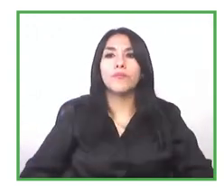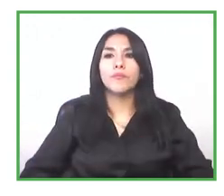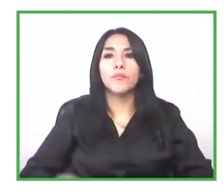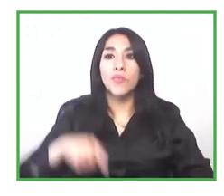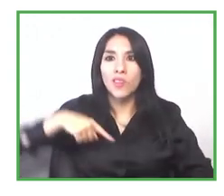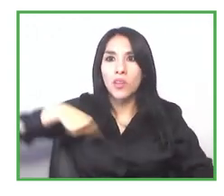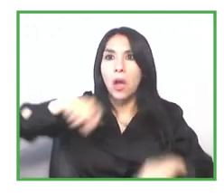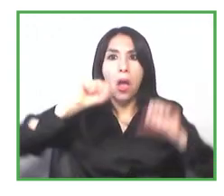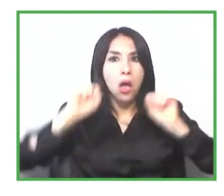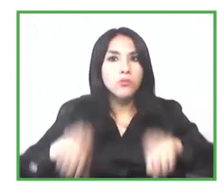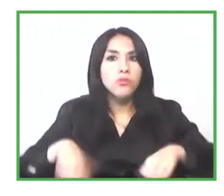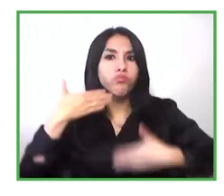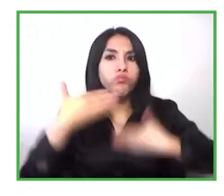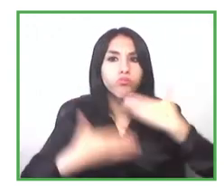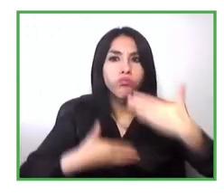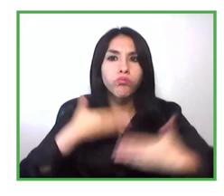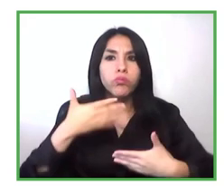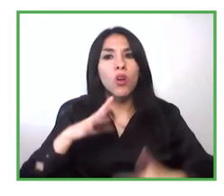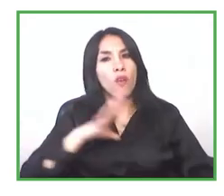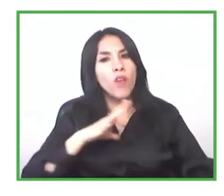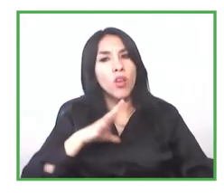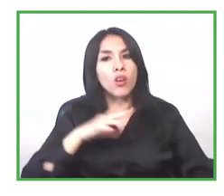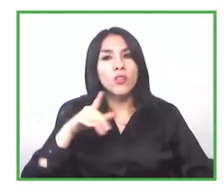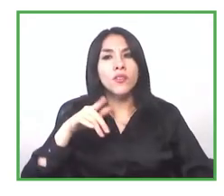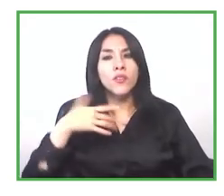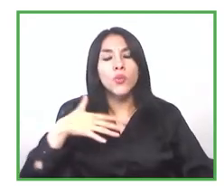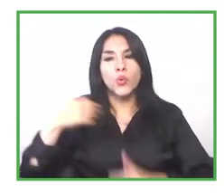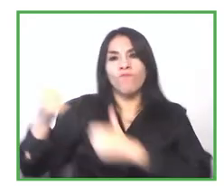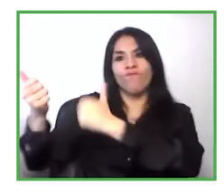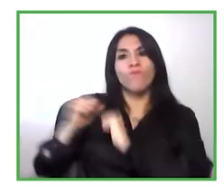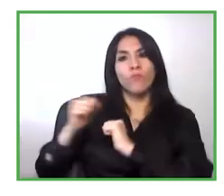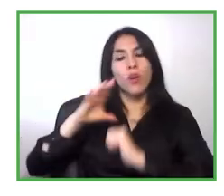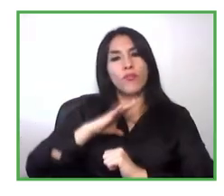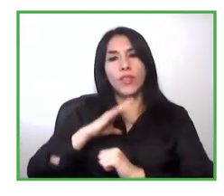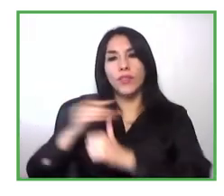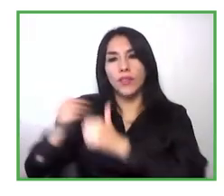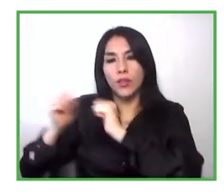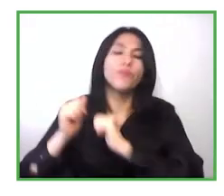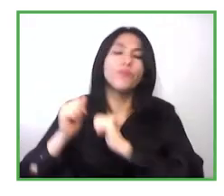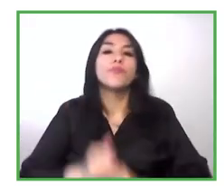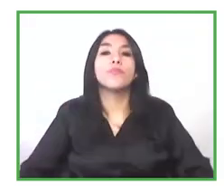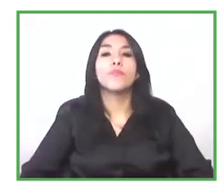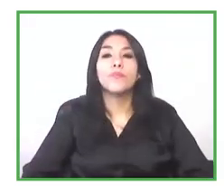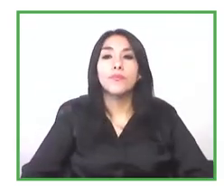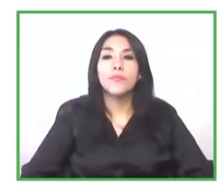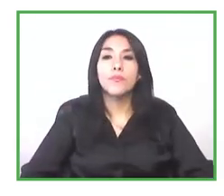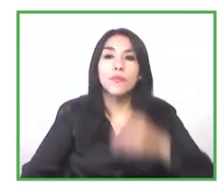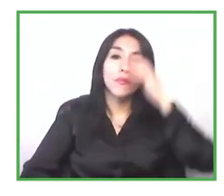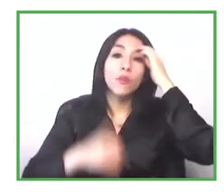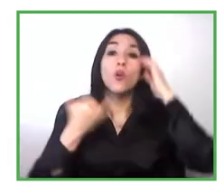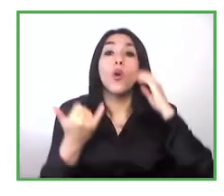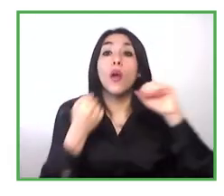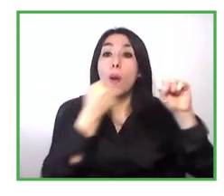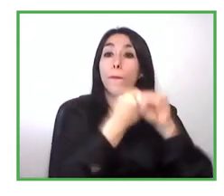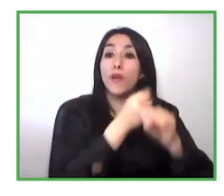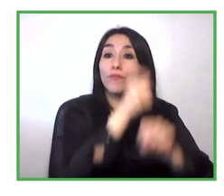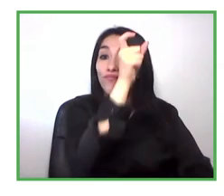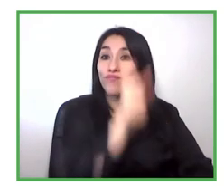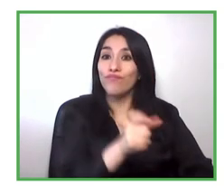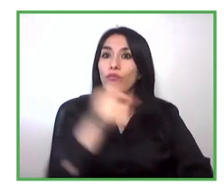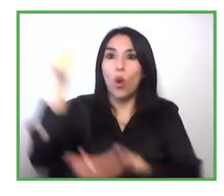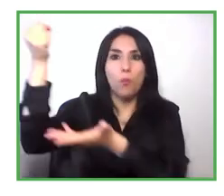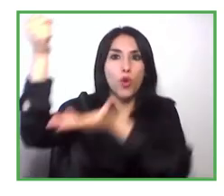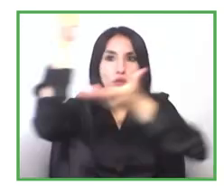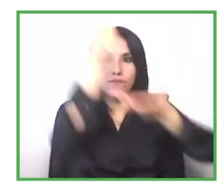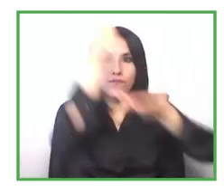unquestionably there are many challenges ahead and we need to see how we're going to support these people in